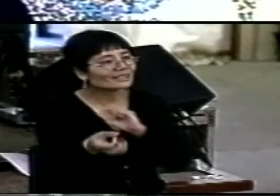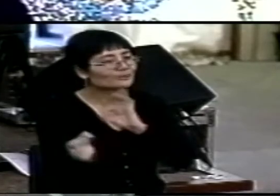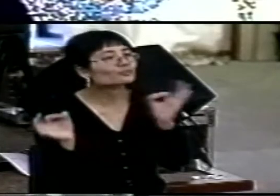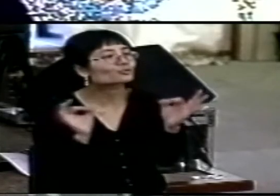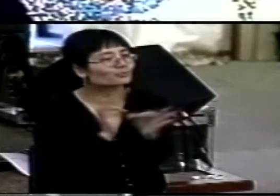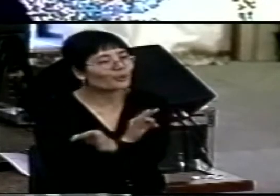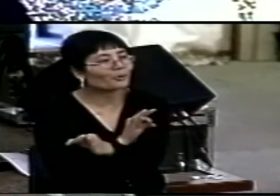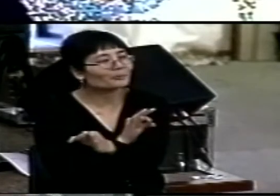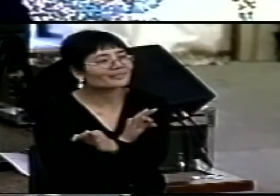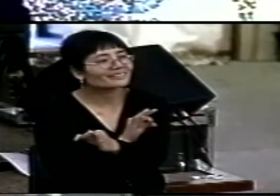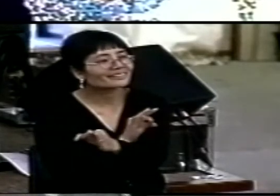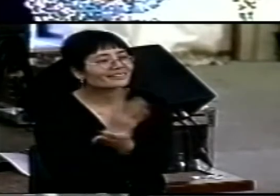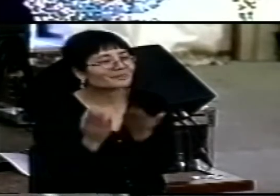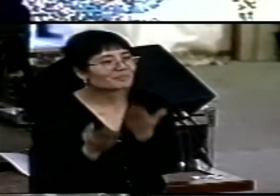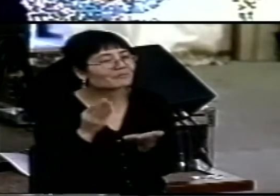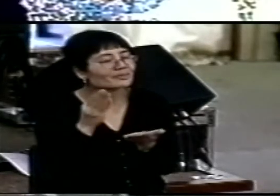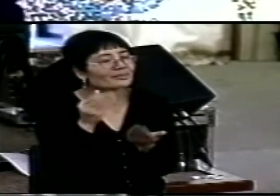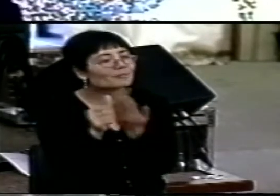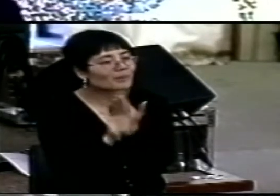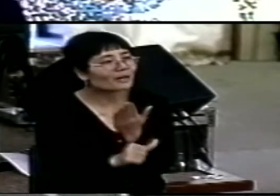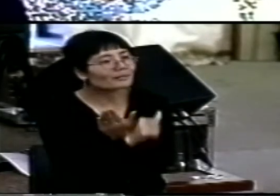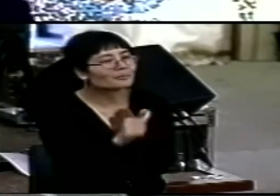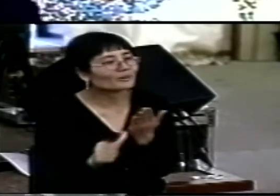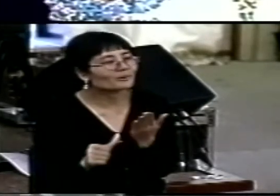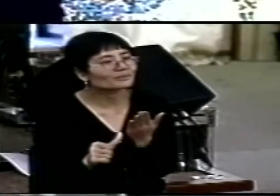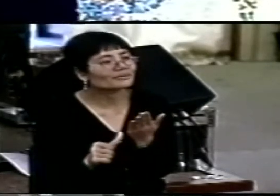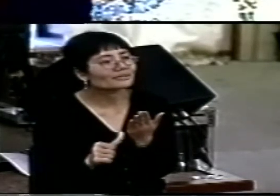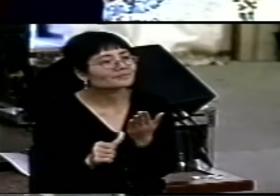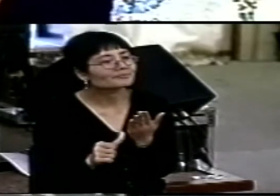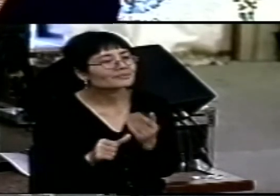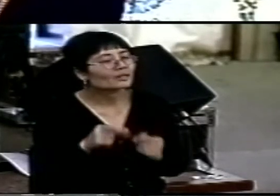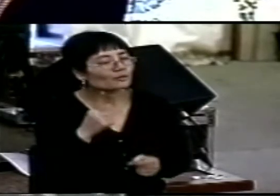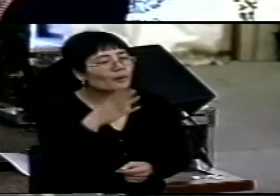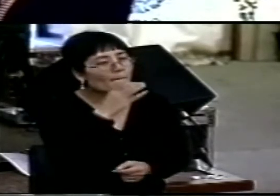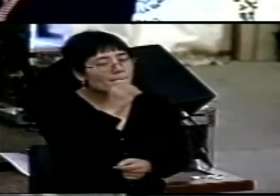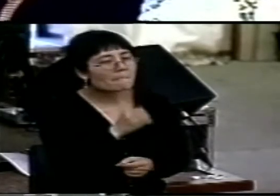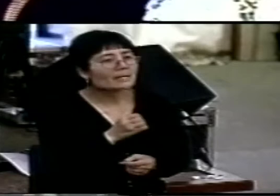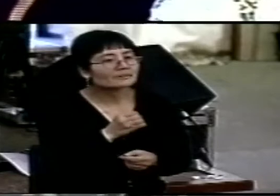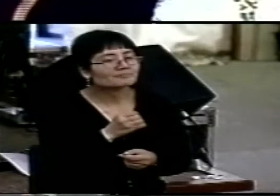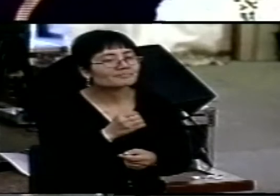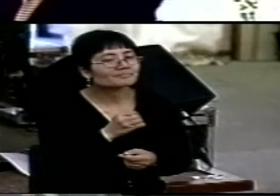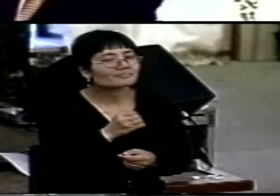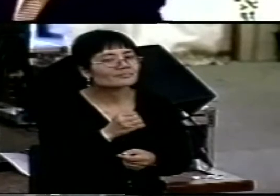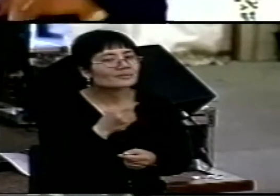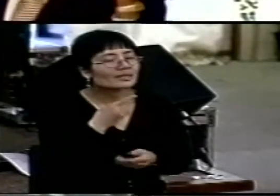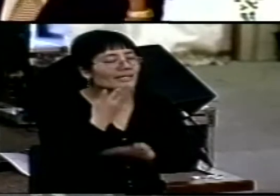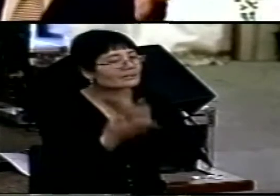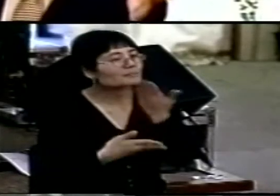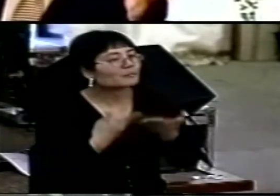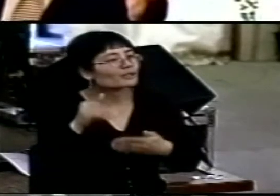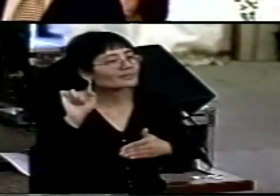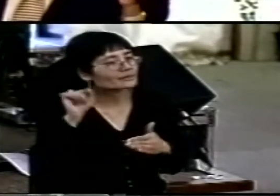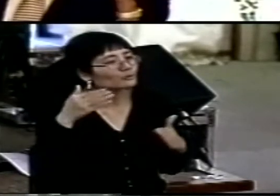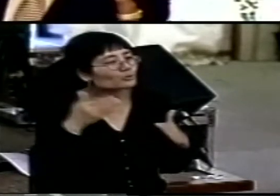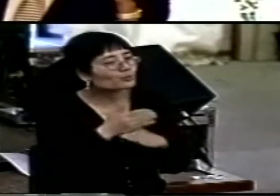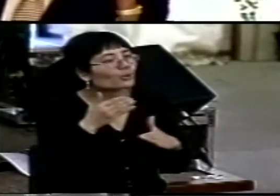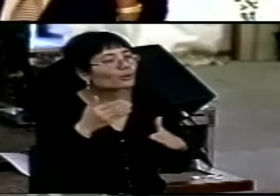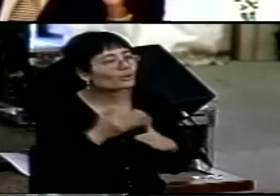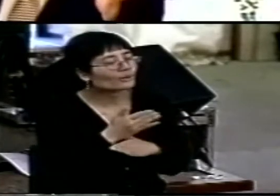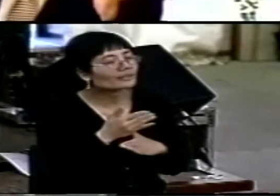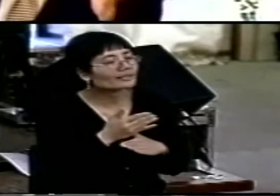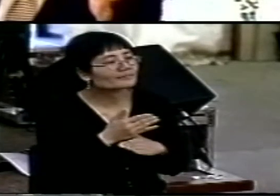a little while back and he was mentioning a trip to Uganda recently when he said, he was just flabbergasted to